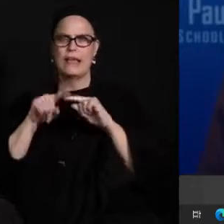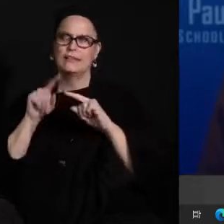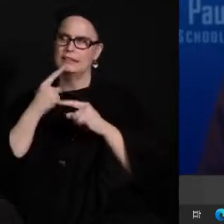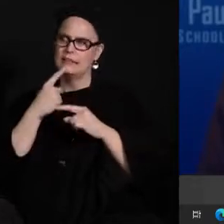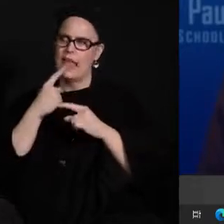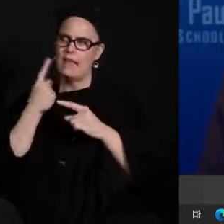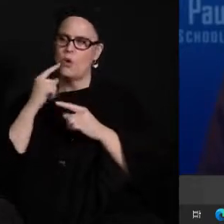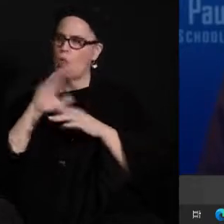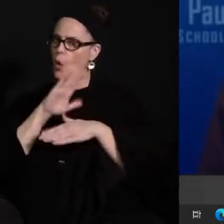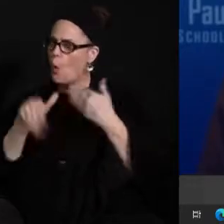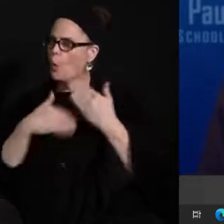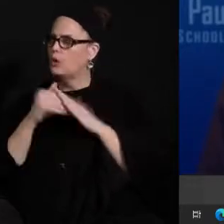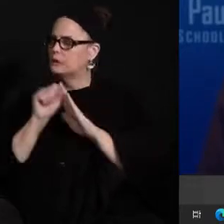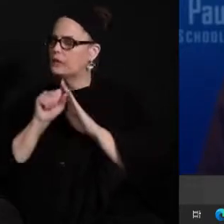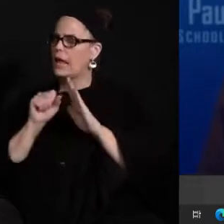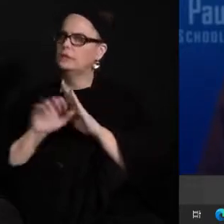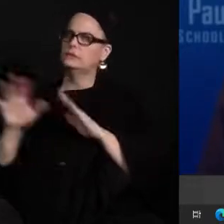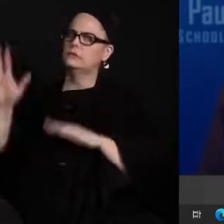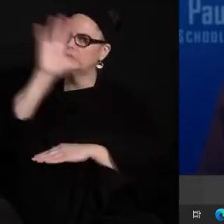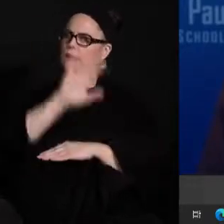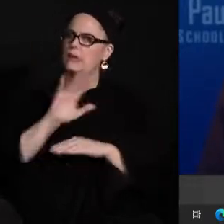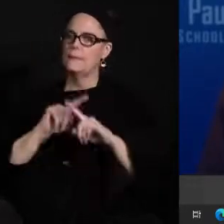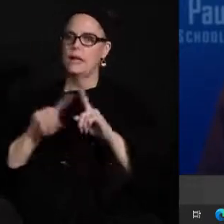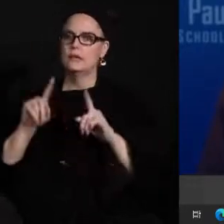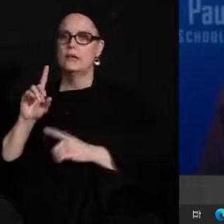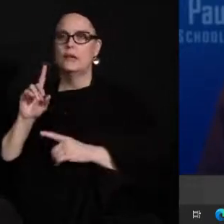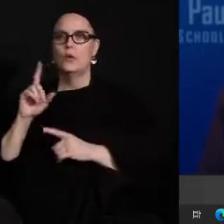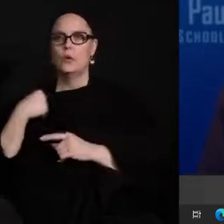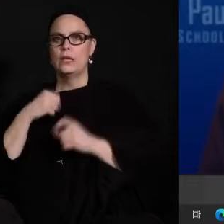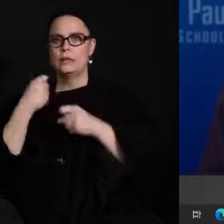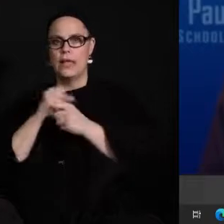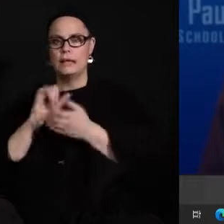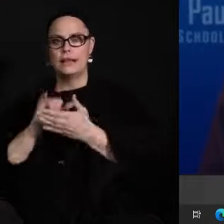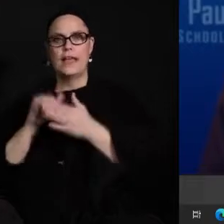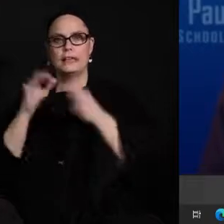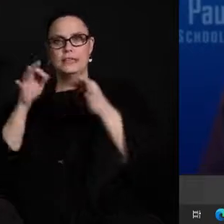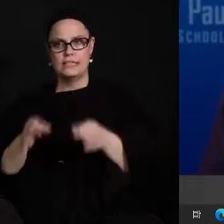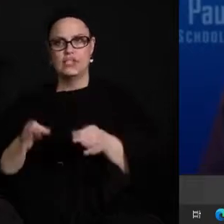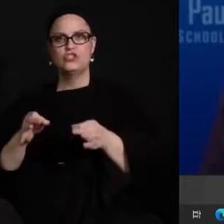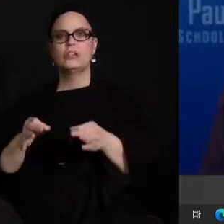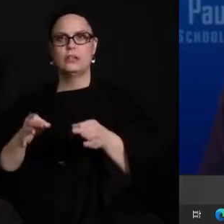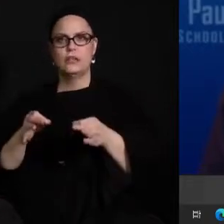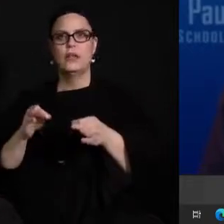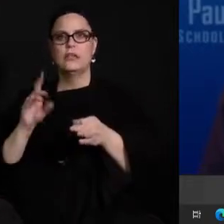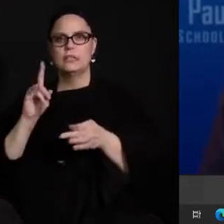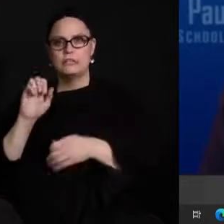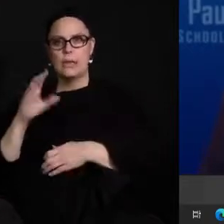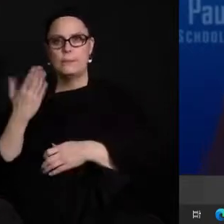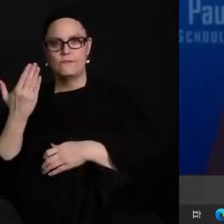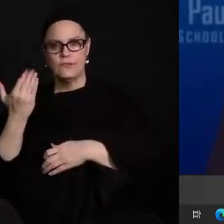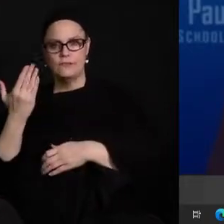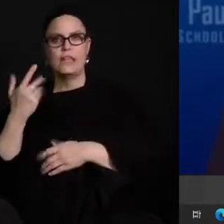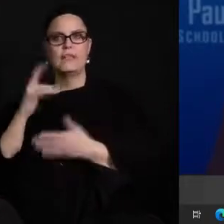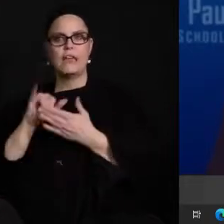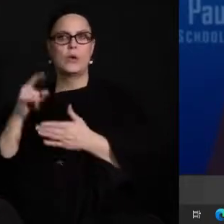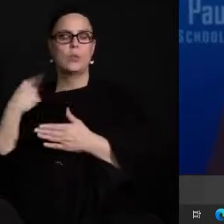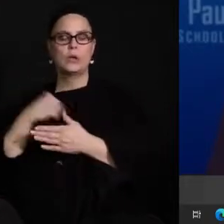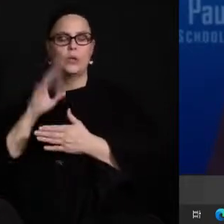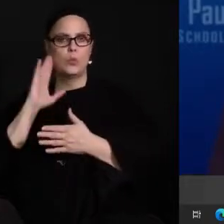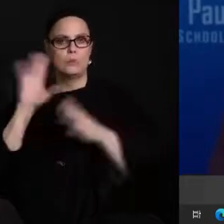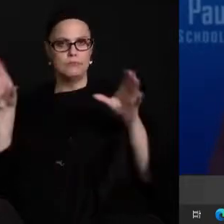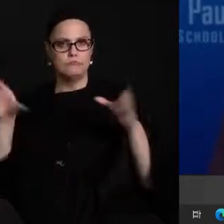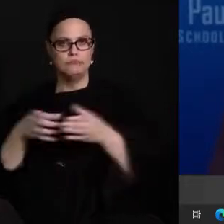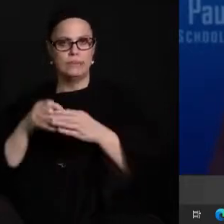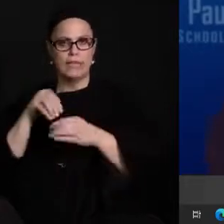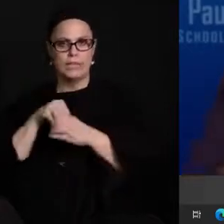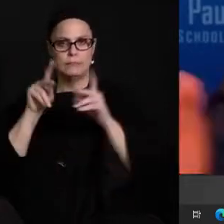we made the decision on december 17th we were going to return to elementary in person and we did so saying that we're going to make the decision